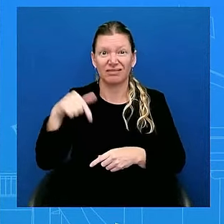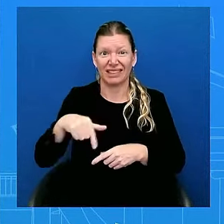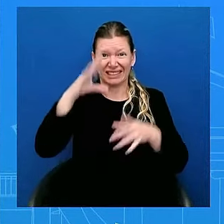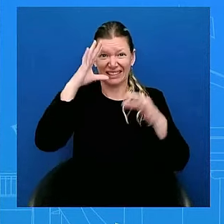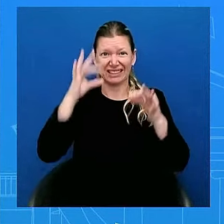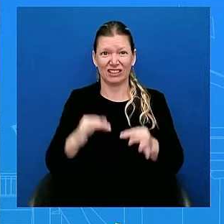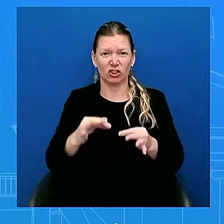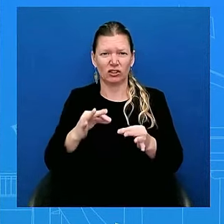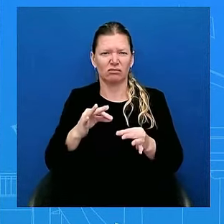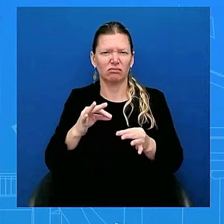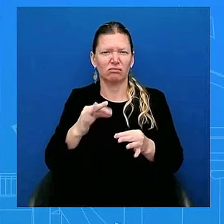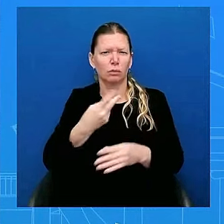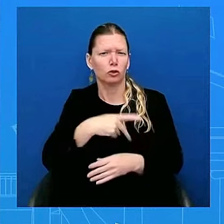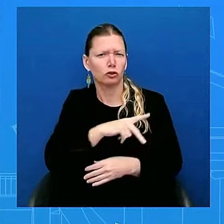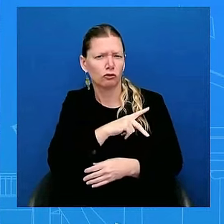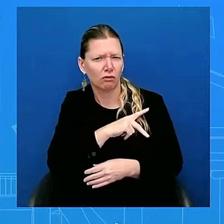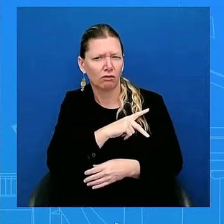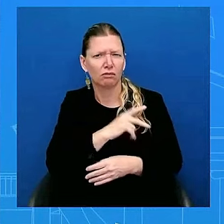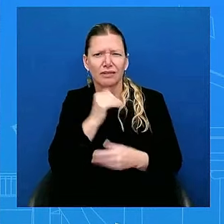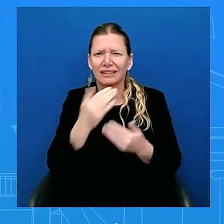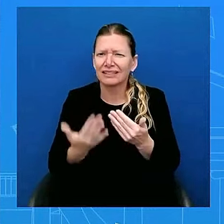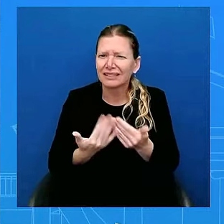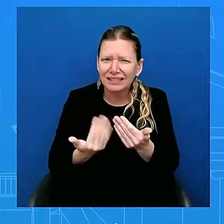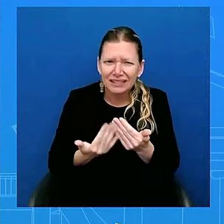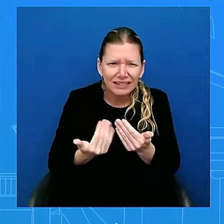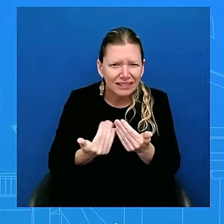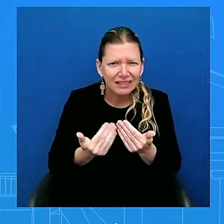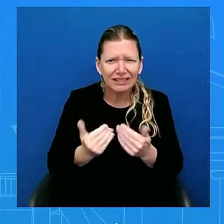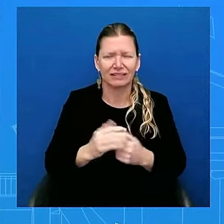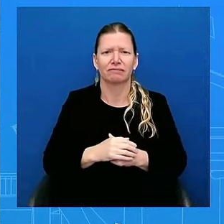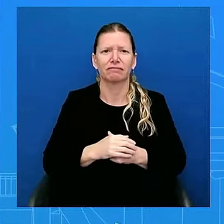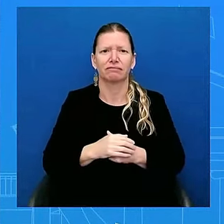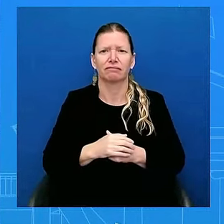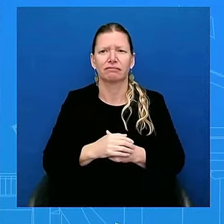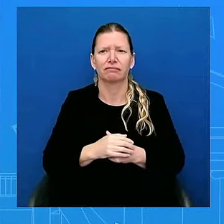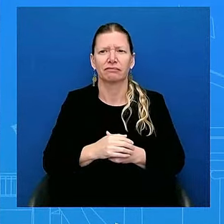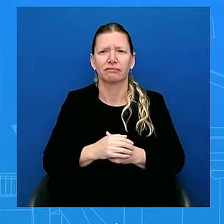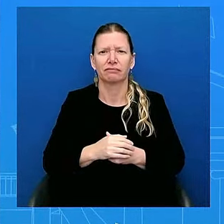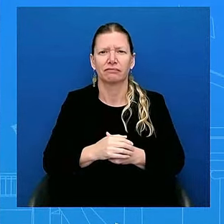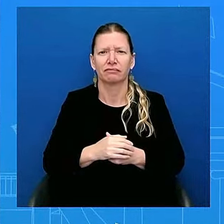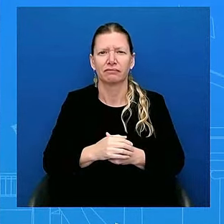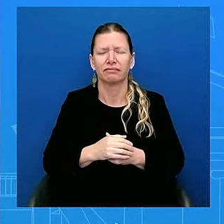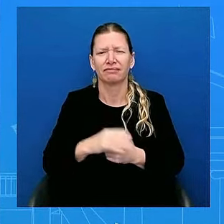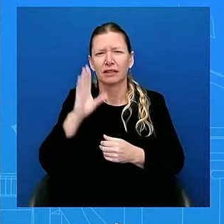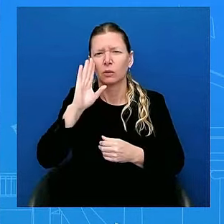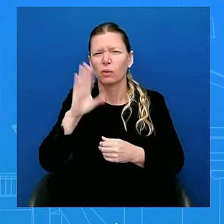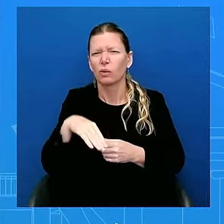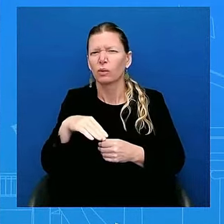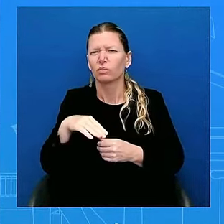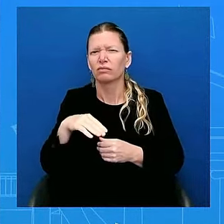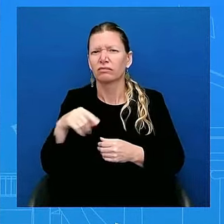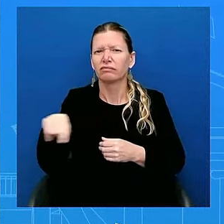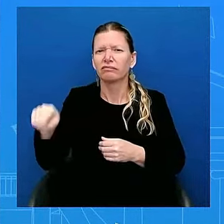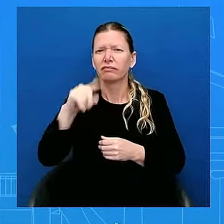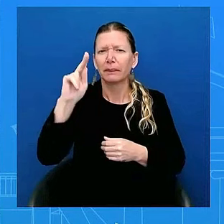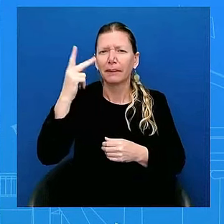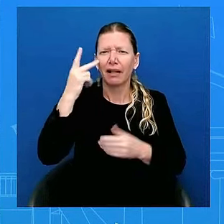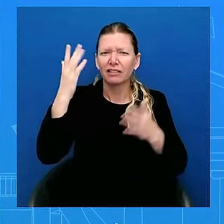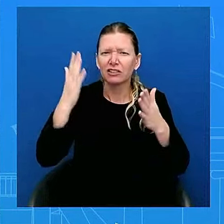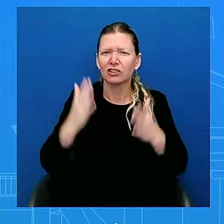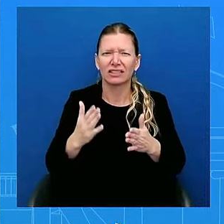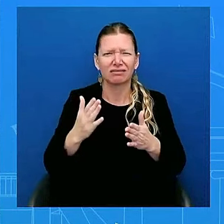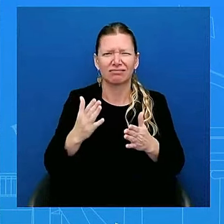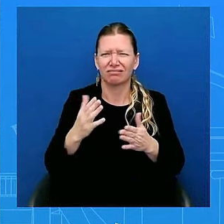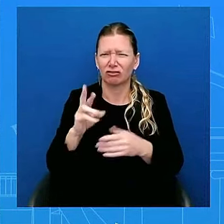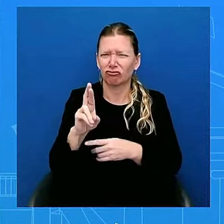And I think there are very rare, rare politicians who could look at the situation and make a decision.